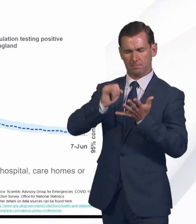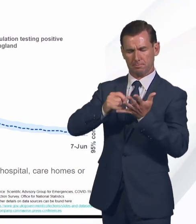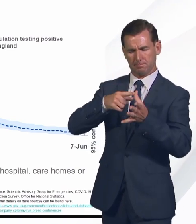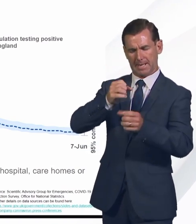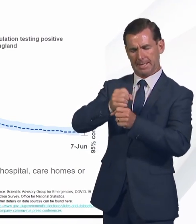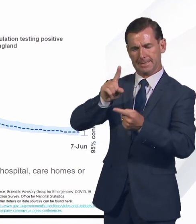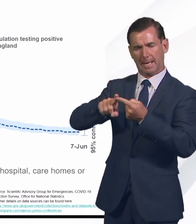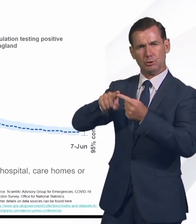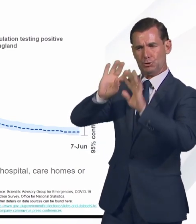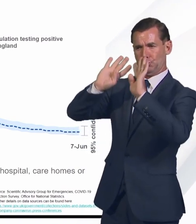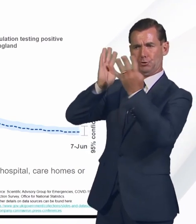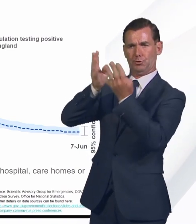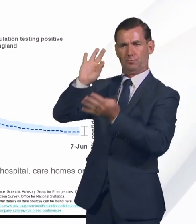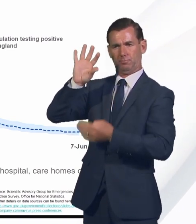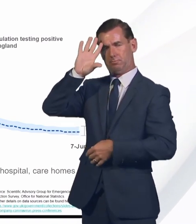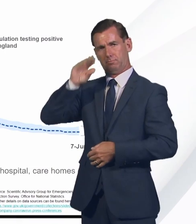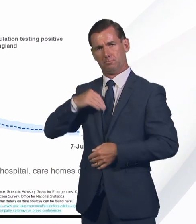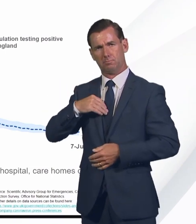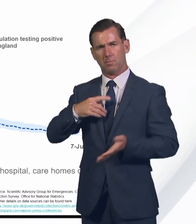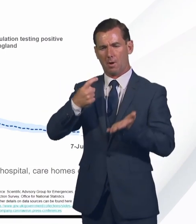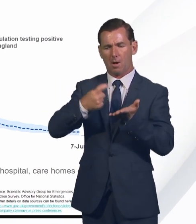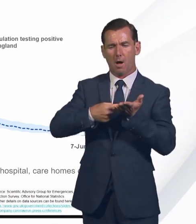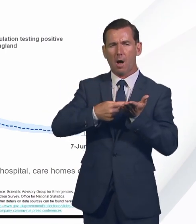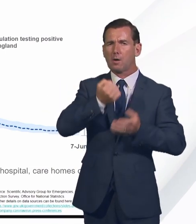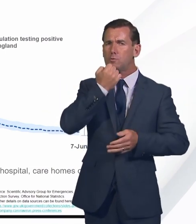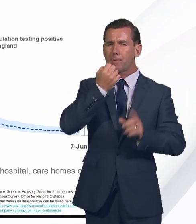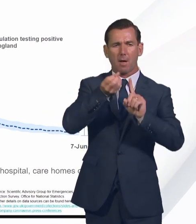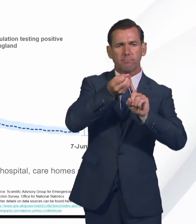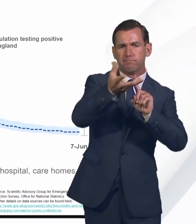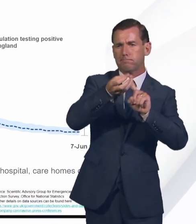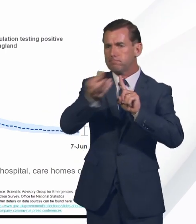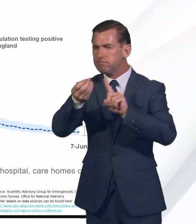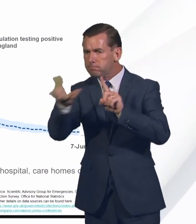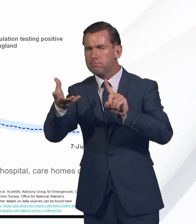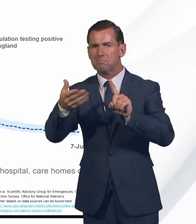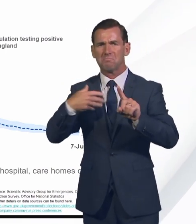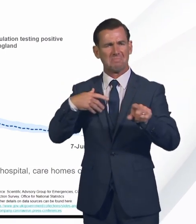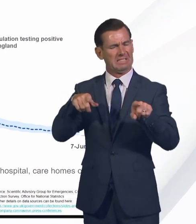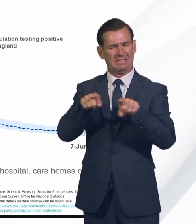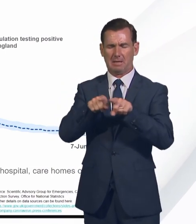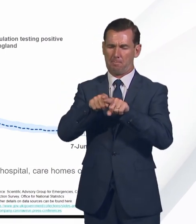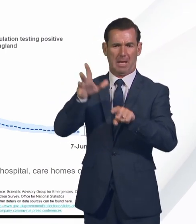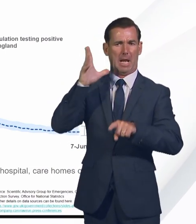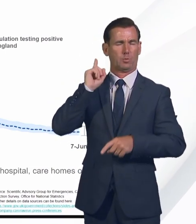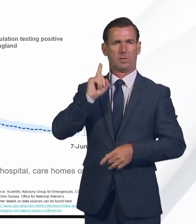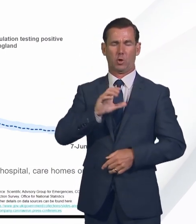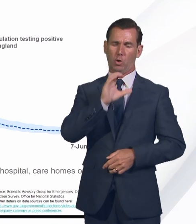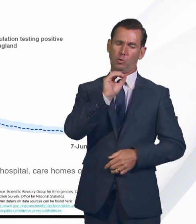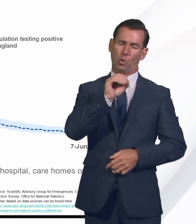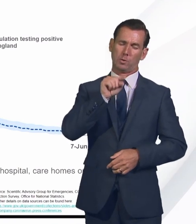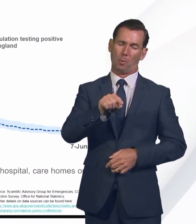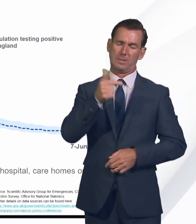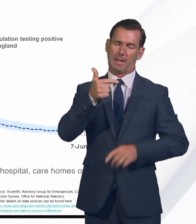that their estimate of the R-rate for the UK is unchanged on last week at 0.7